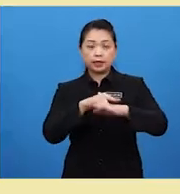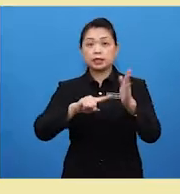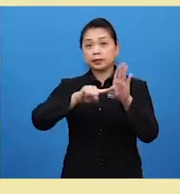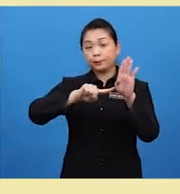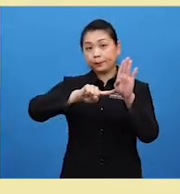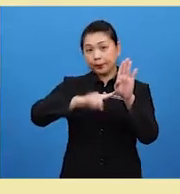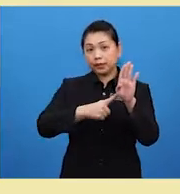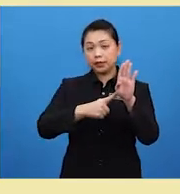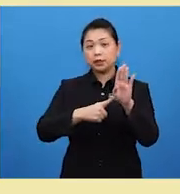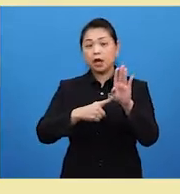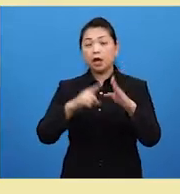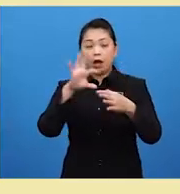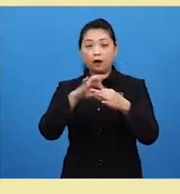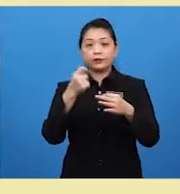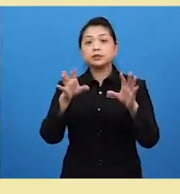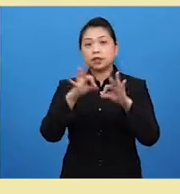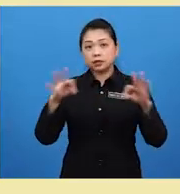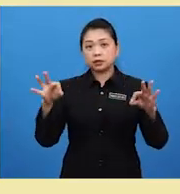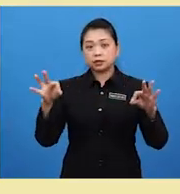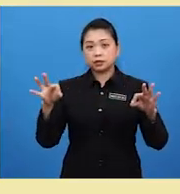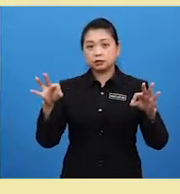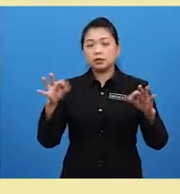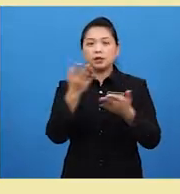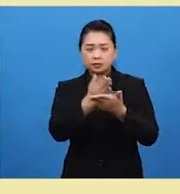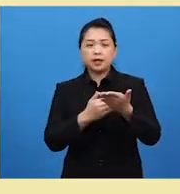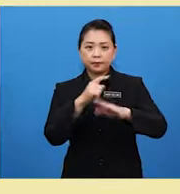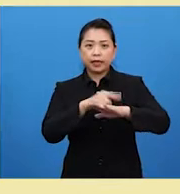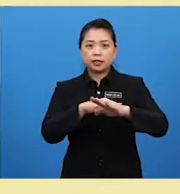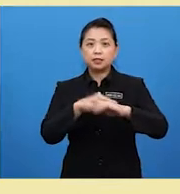and sometimes and often at the end.